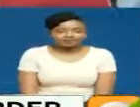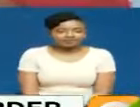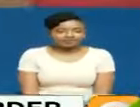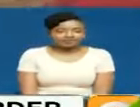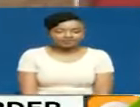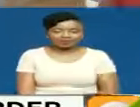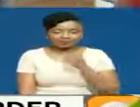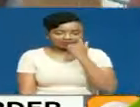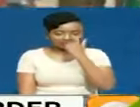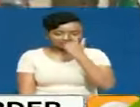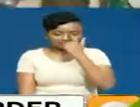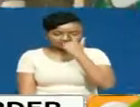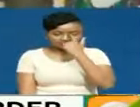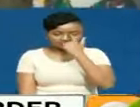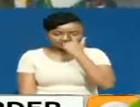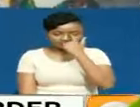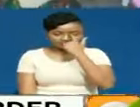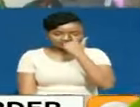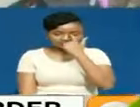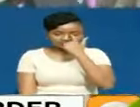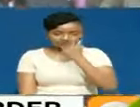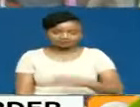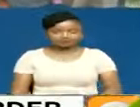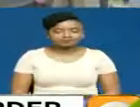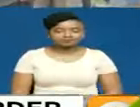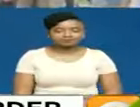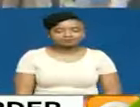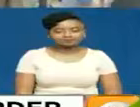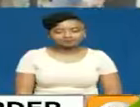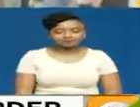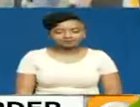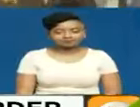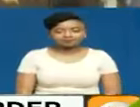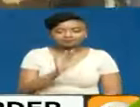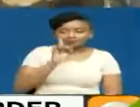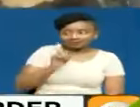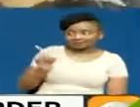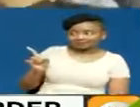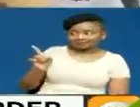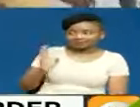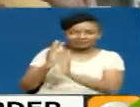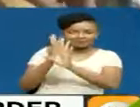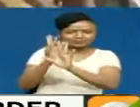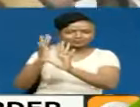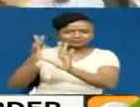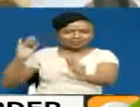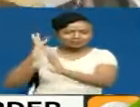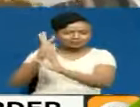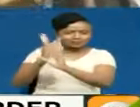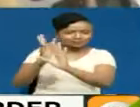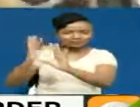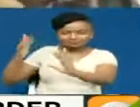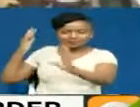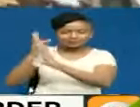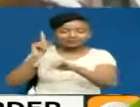It is such cues of impatient civil servants that characterized the entrances and open spaces of various health facilities in the country for